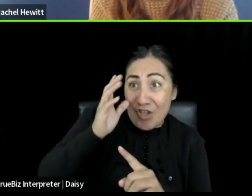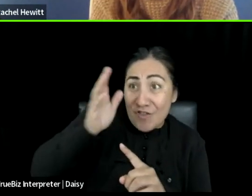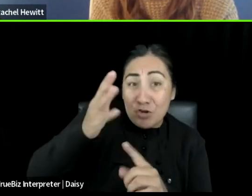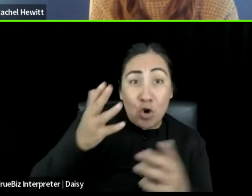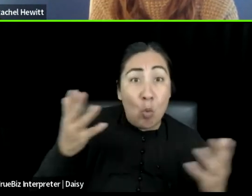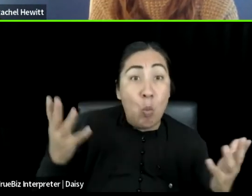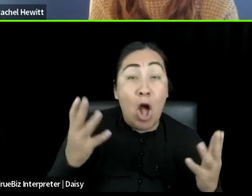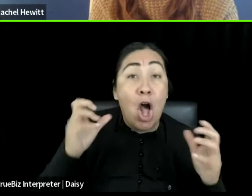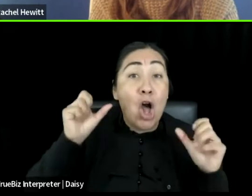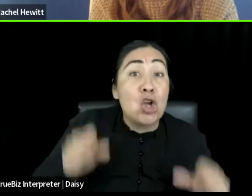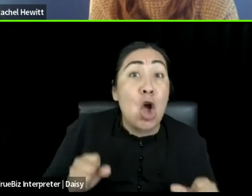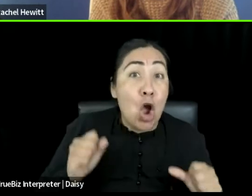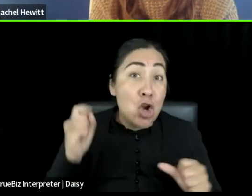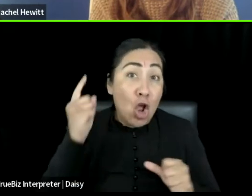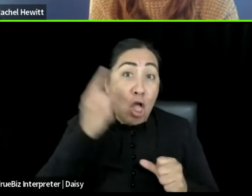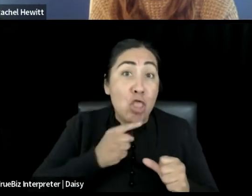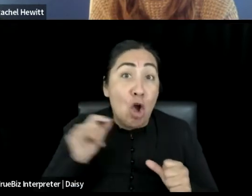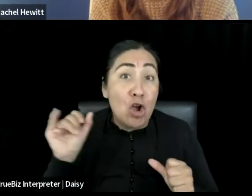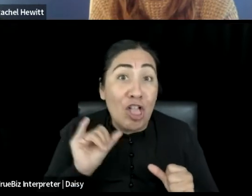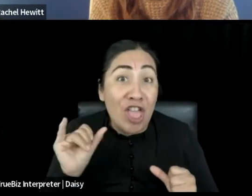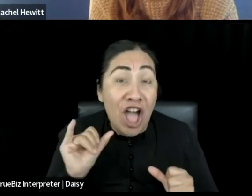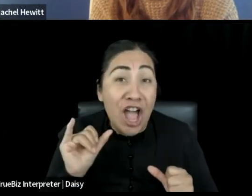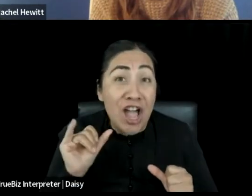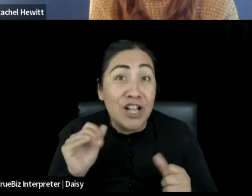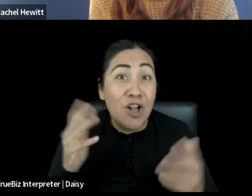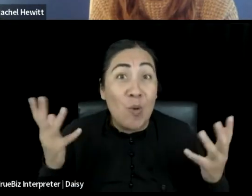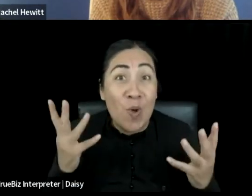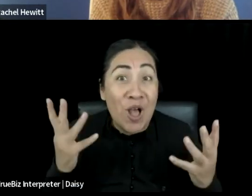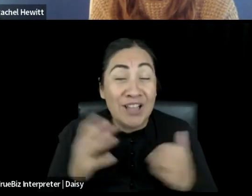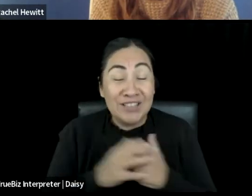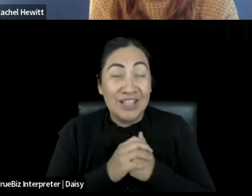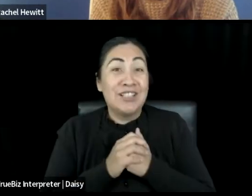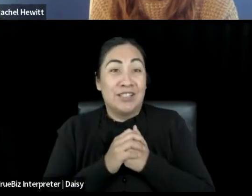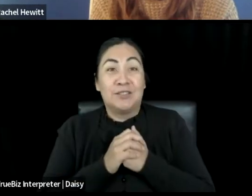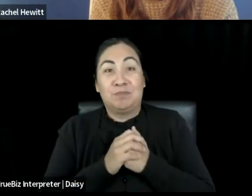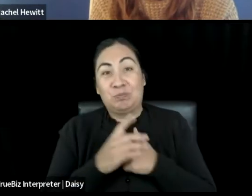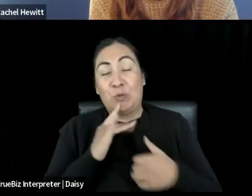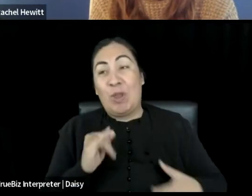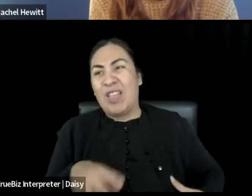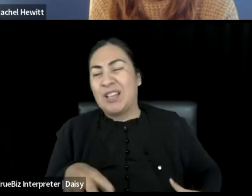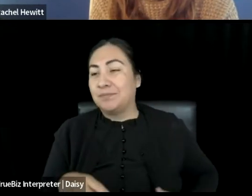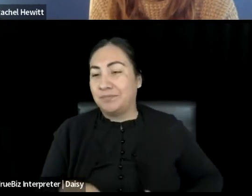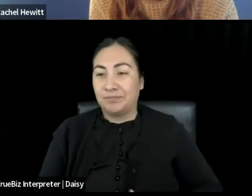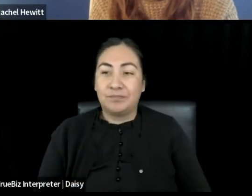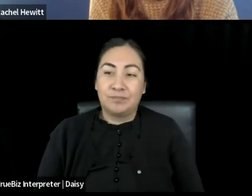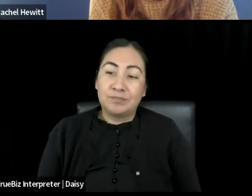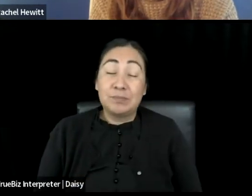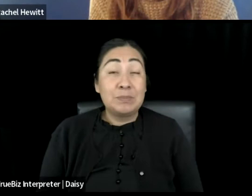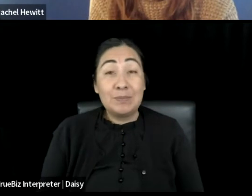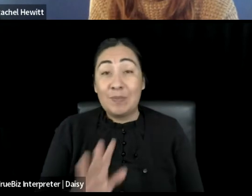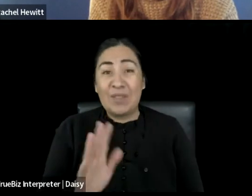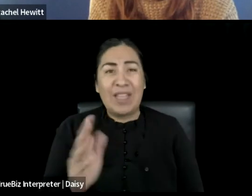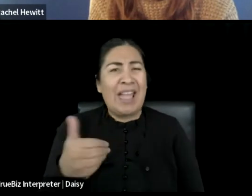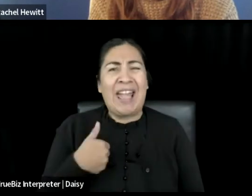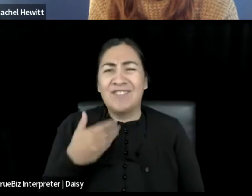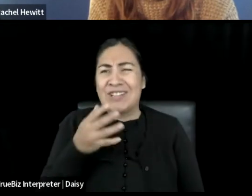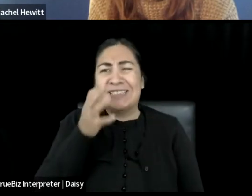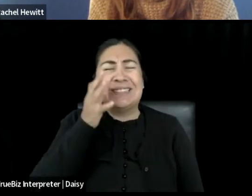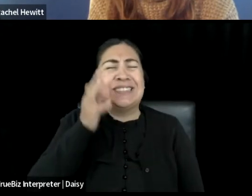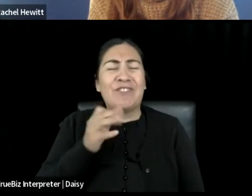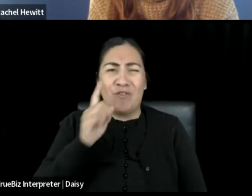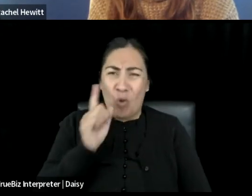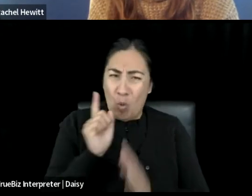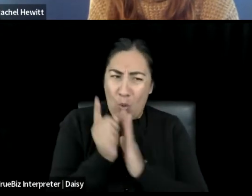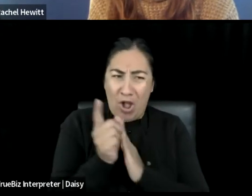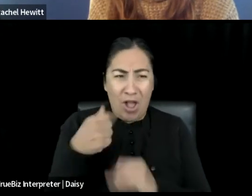is really, there's a definite, um, I, for a while, I remember people were saying like, I don't